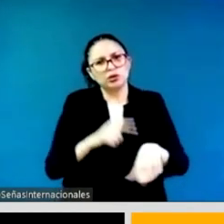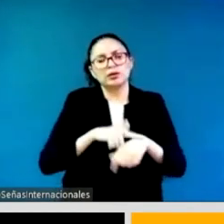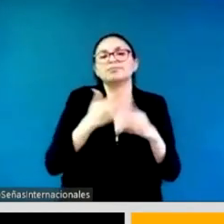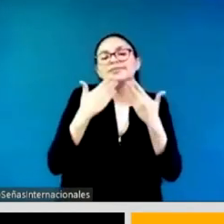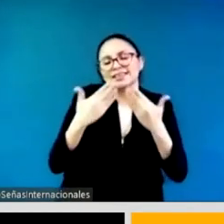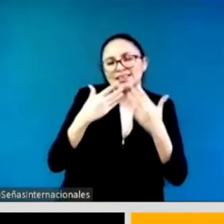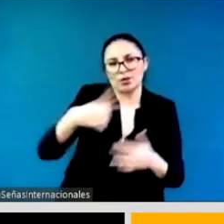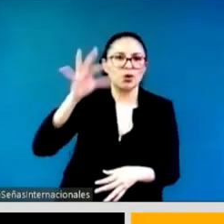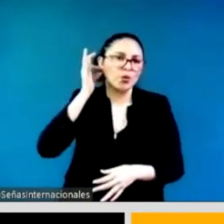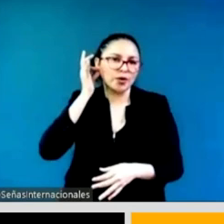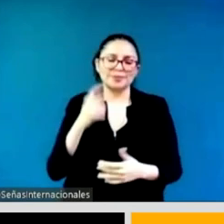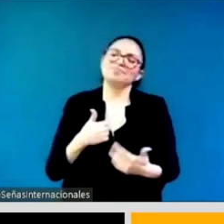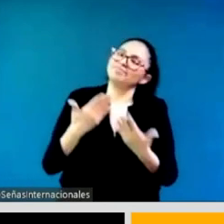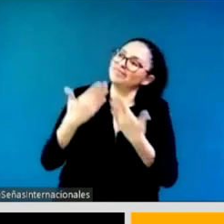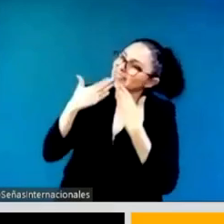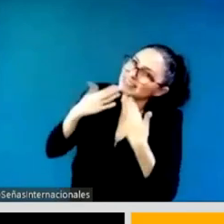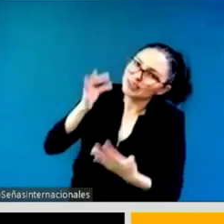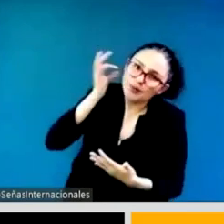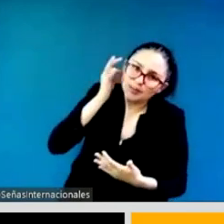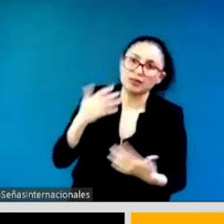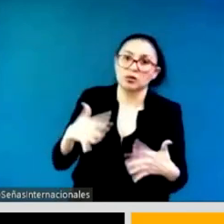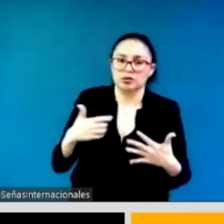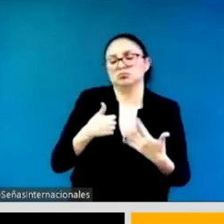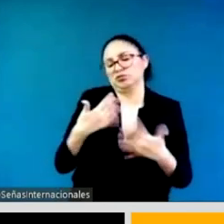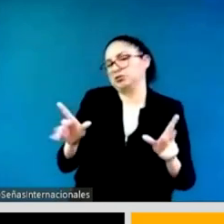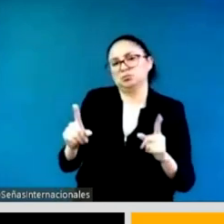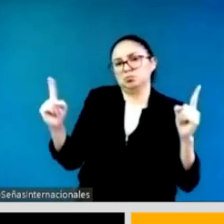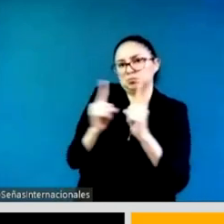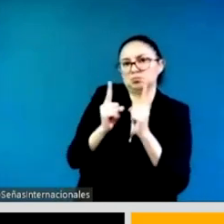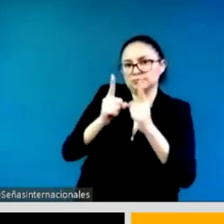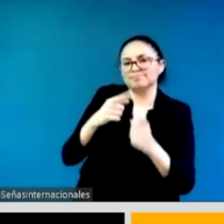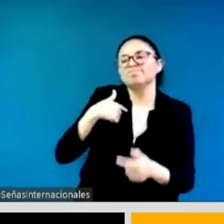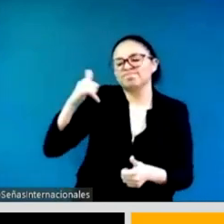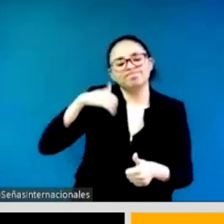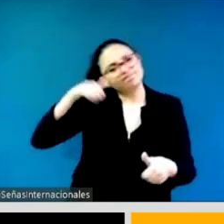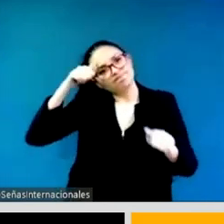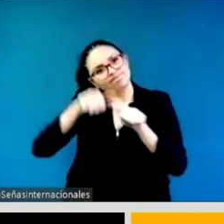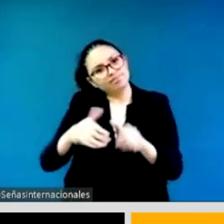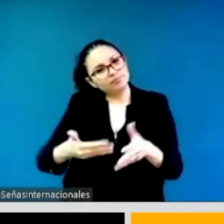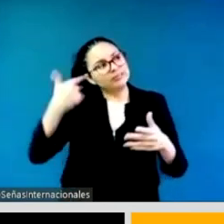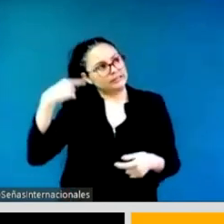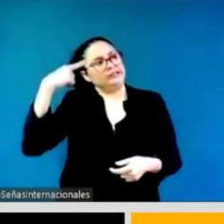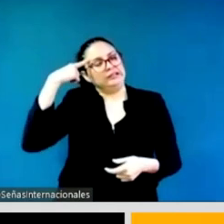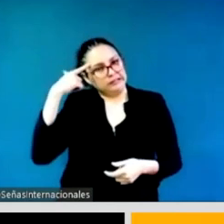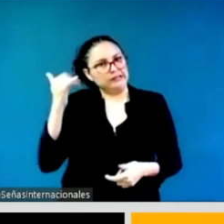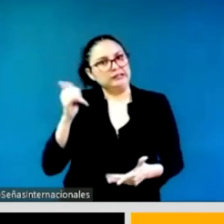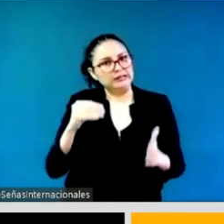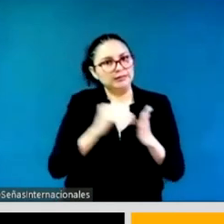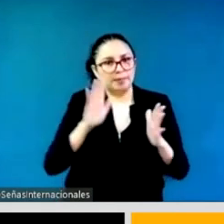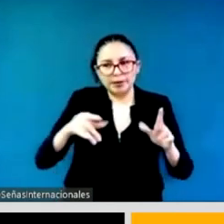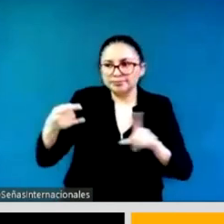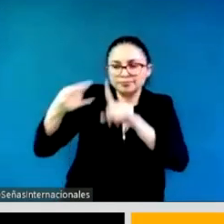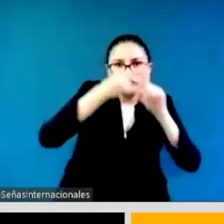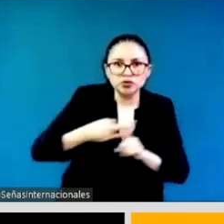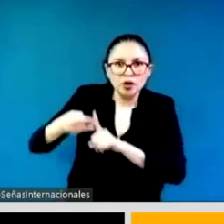because we're all virtual, it's hard to remember that this is indeed the forum that's taking place in Mexico in